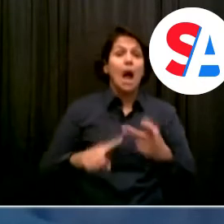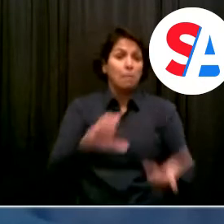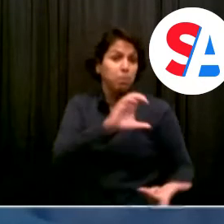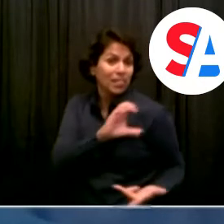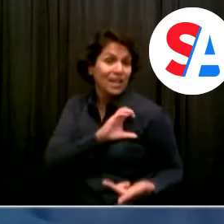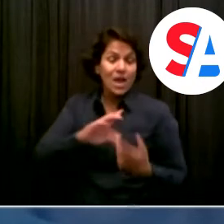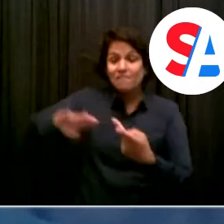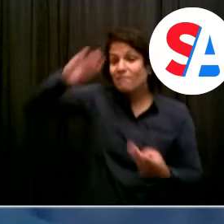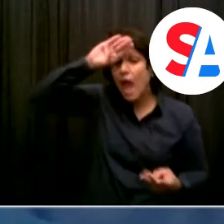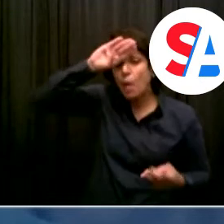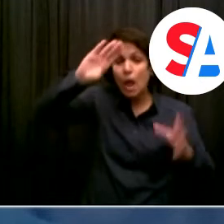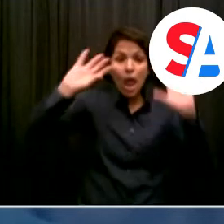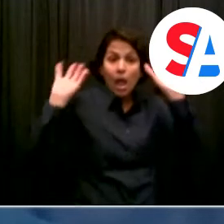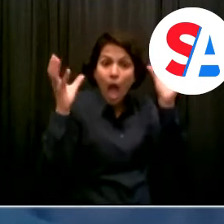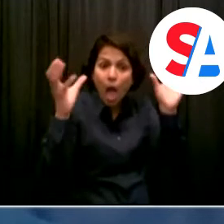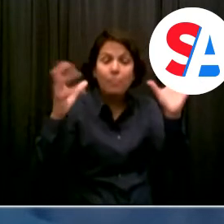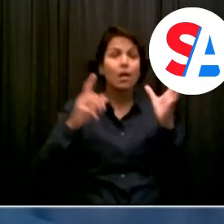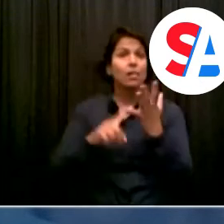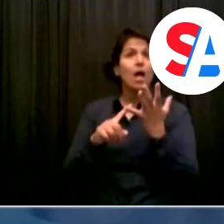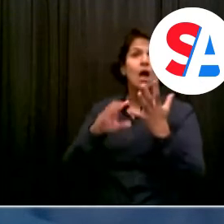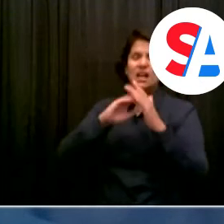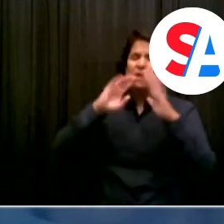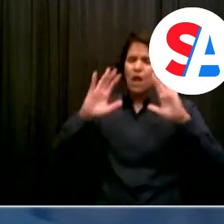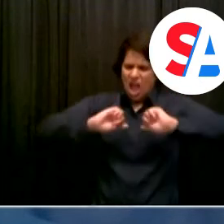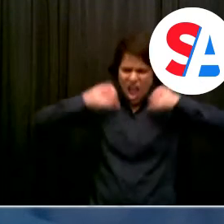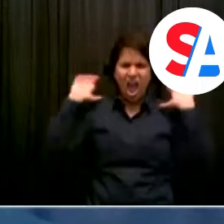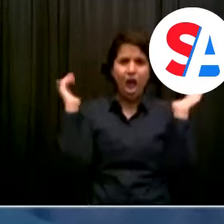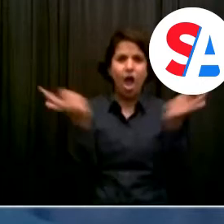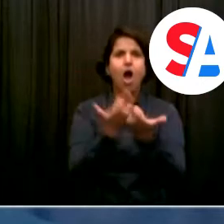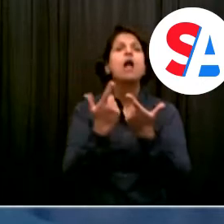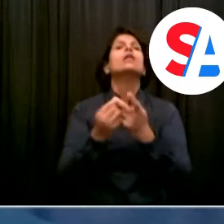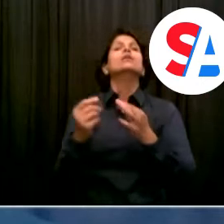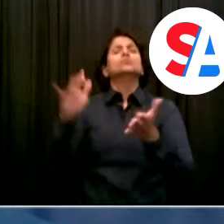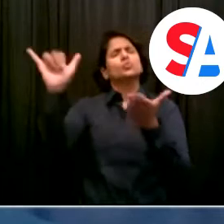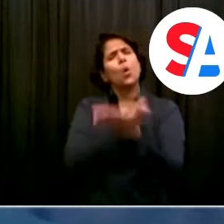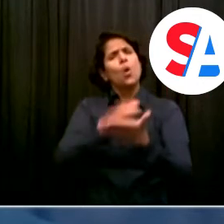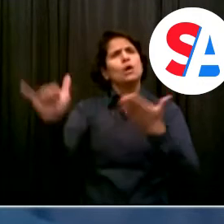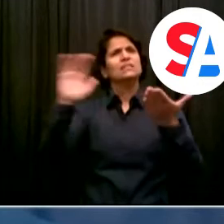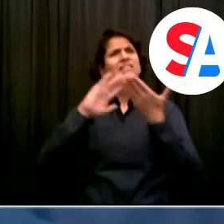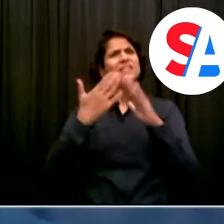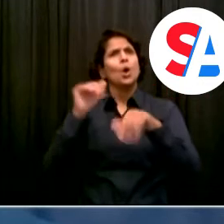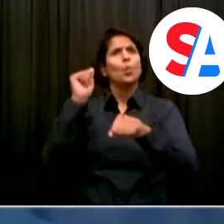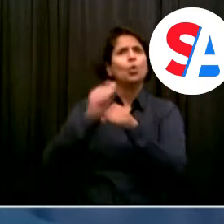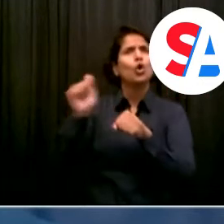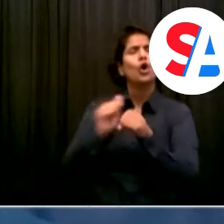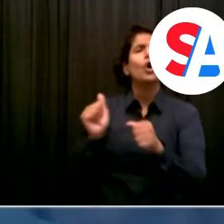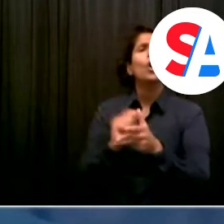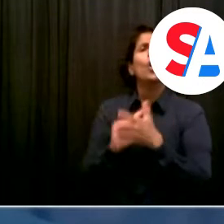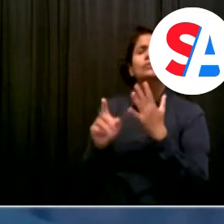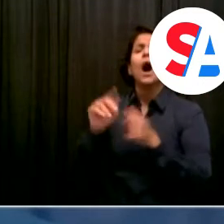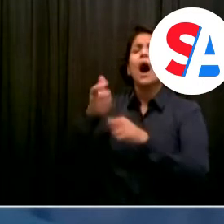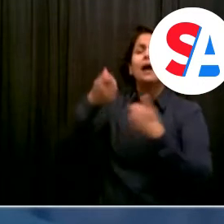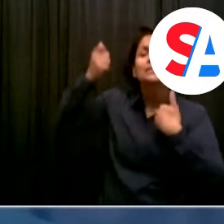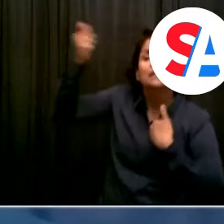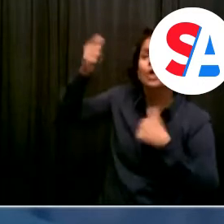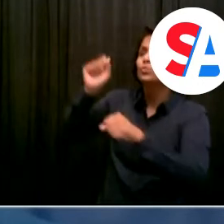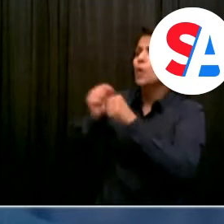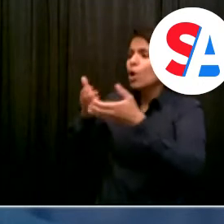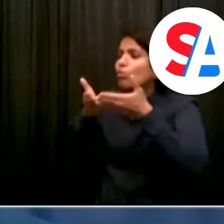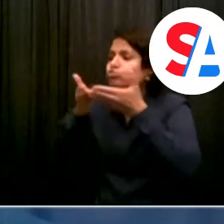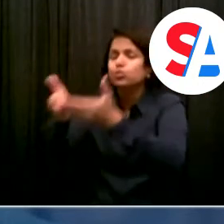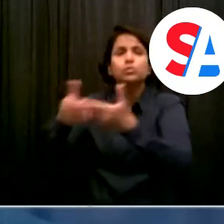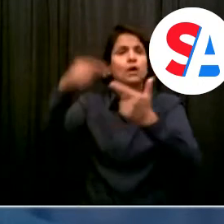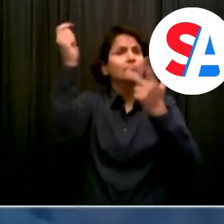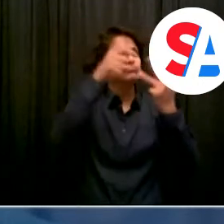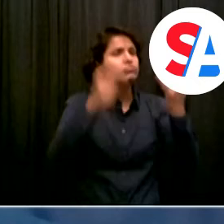all city agencies. It means people who work in offices and people who work on the front line. Everyone. Because September